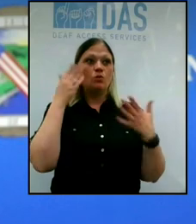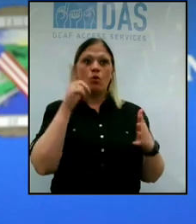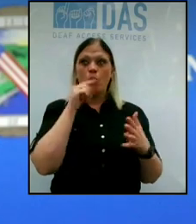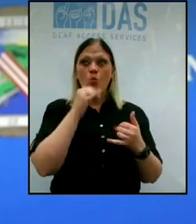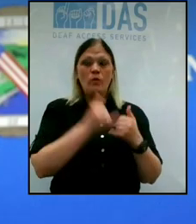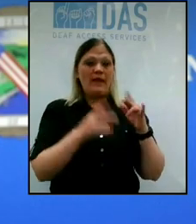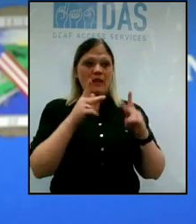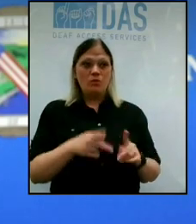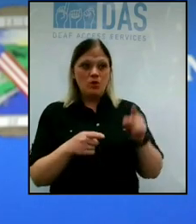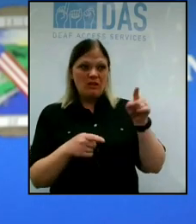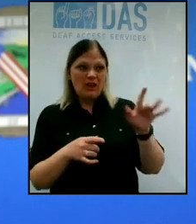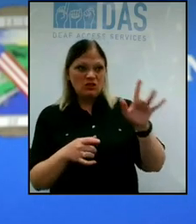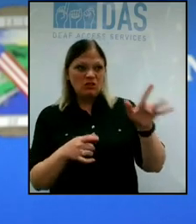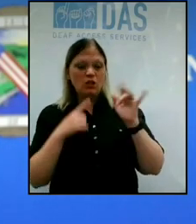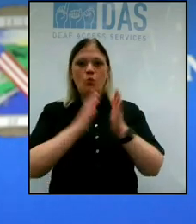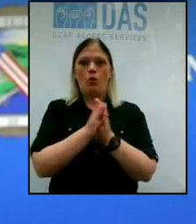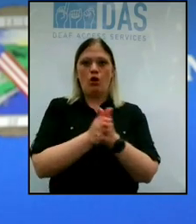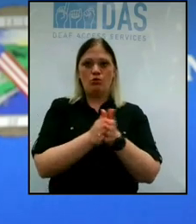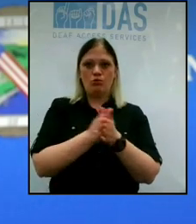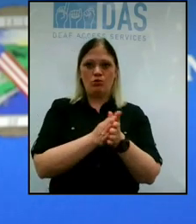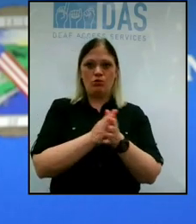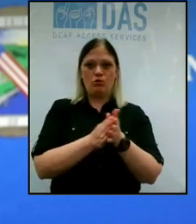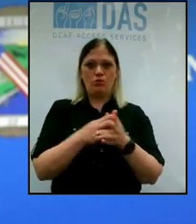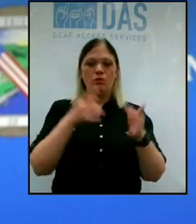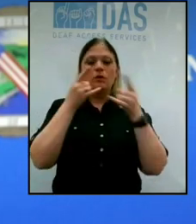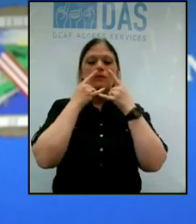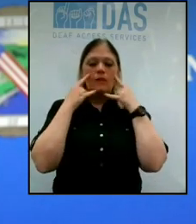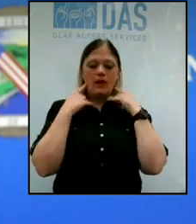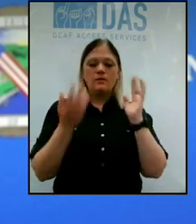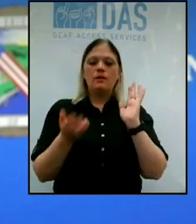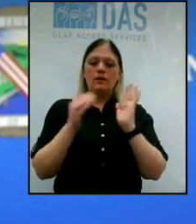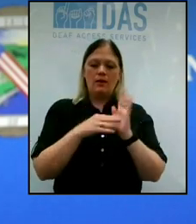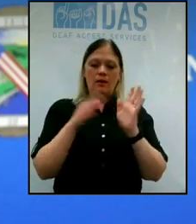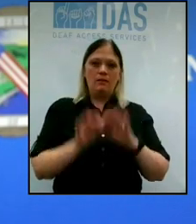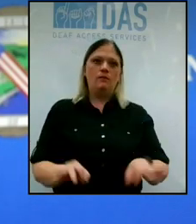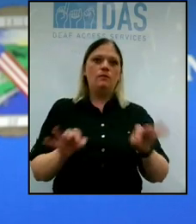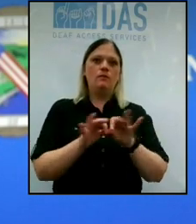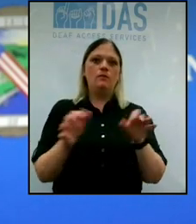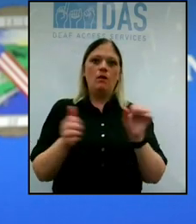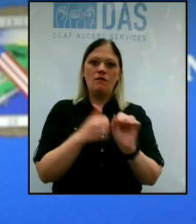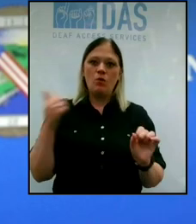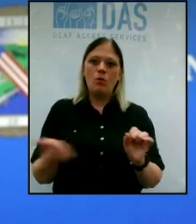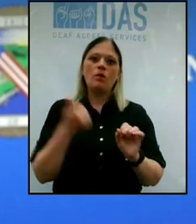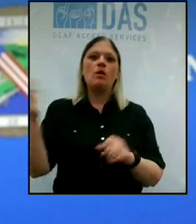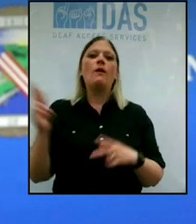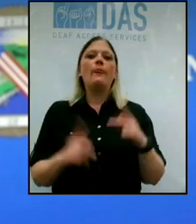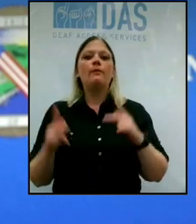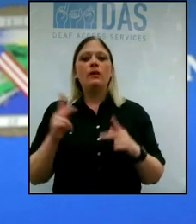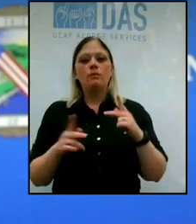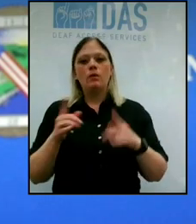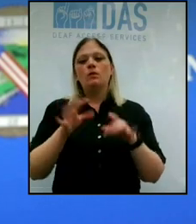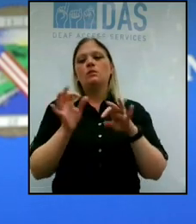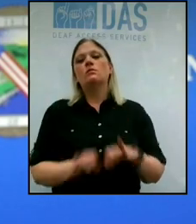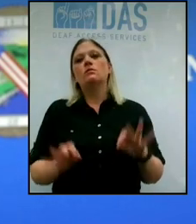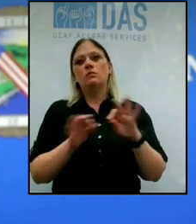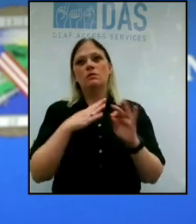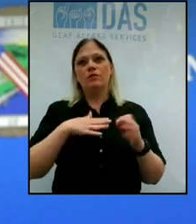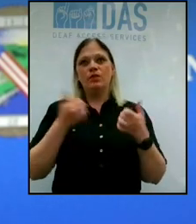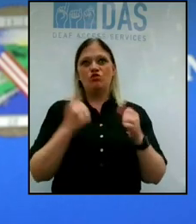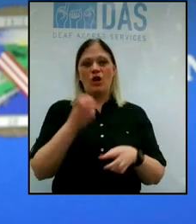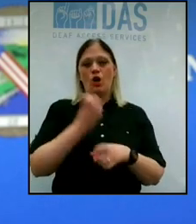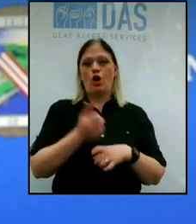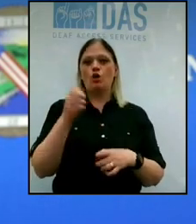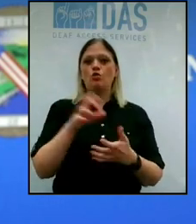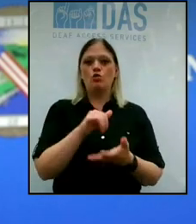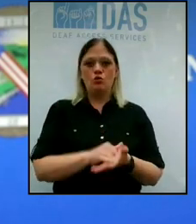so you want to make sure that you wash your hands. Again, masks are essential. Staying away from other people are essential, so please try your hardest to do